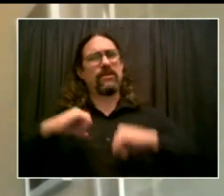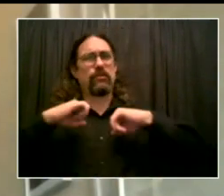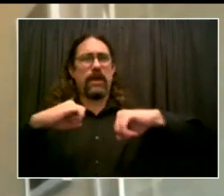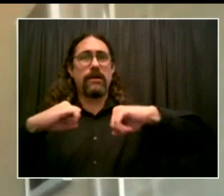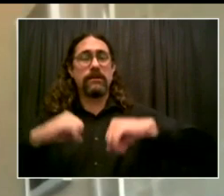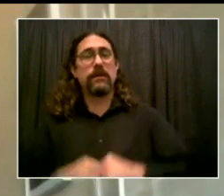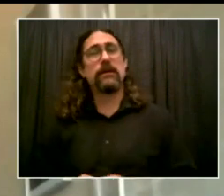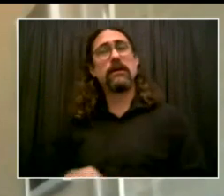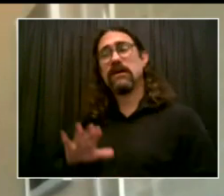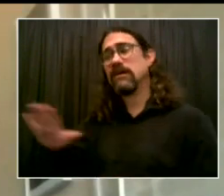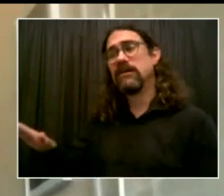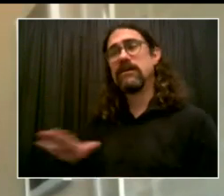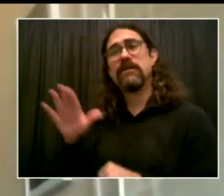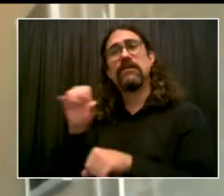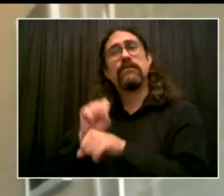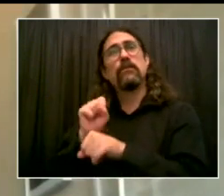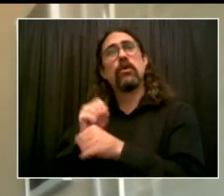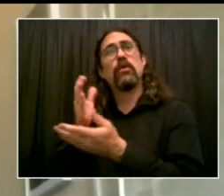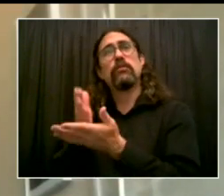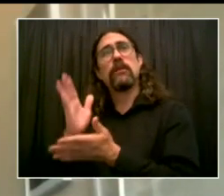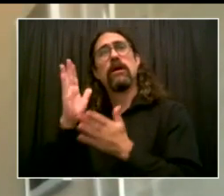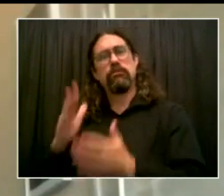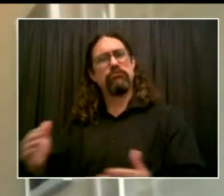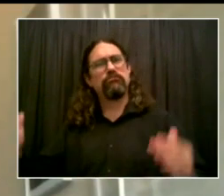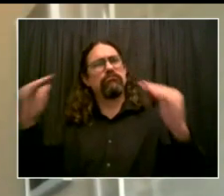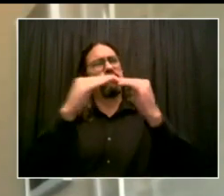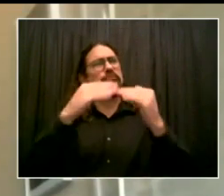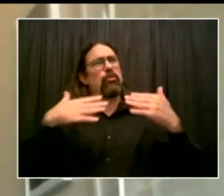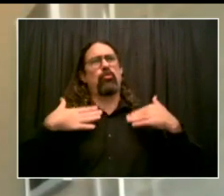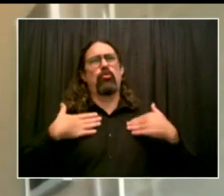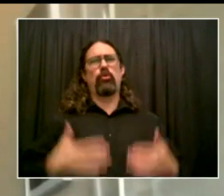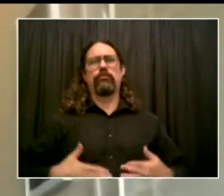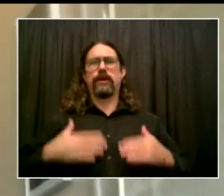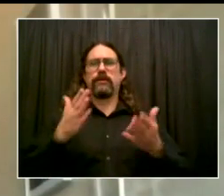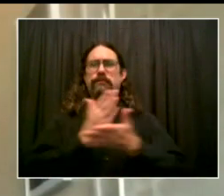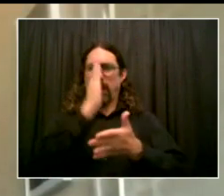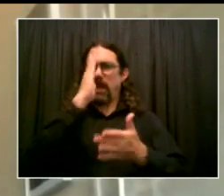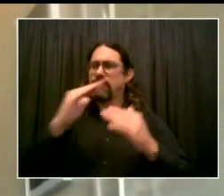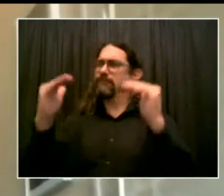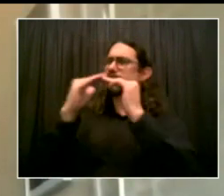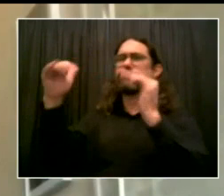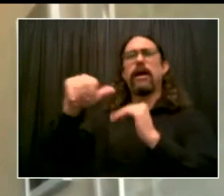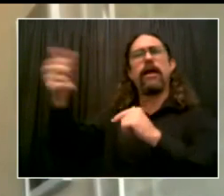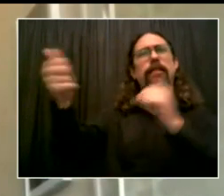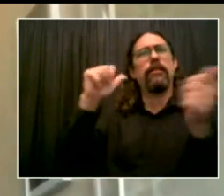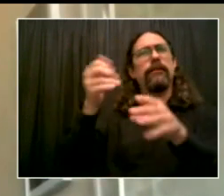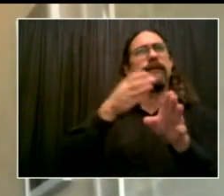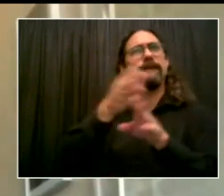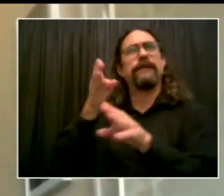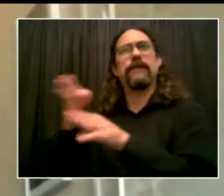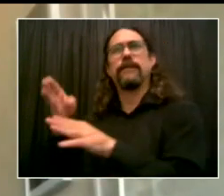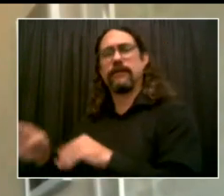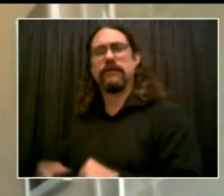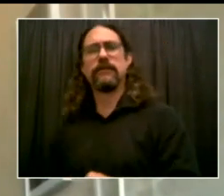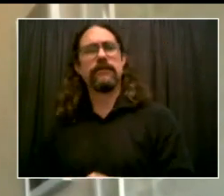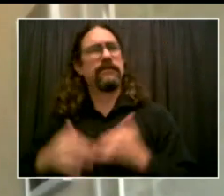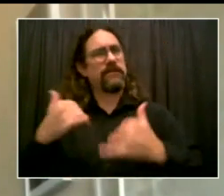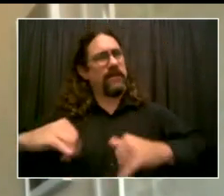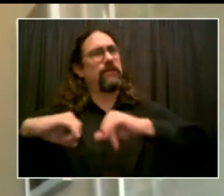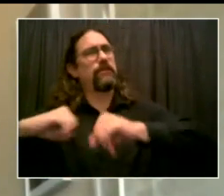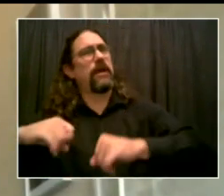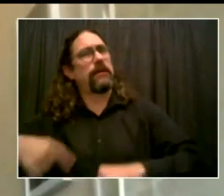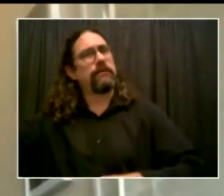workers from all forms of discrimination, and that our city will continue to lead the way in protecting this workforce,